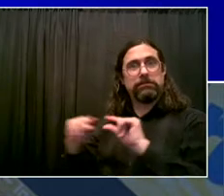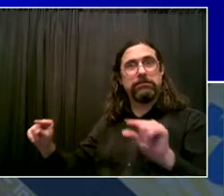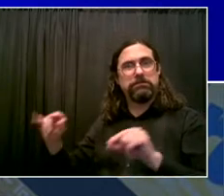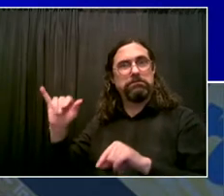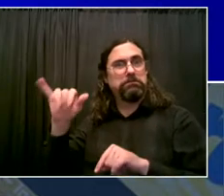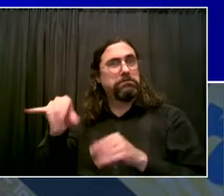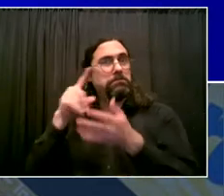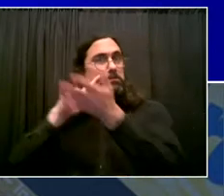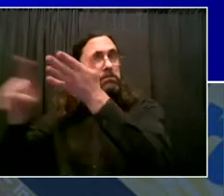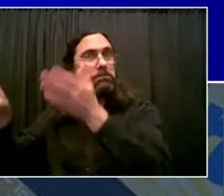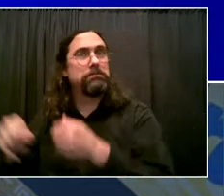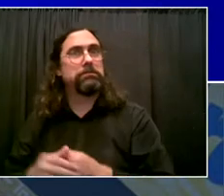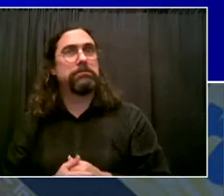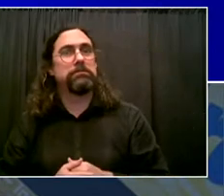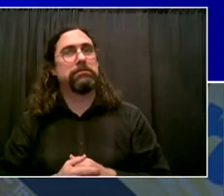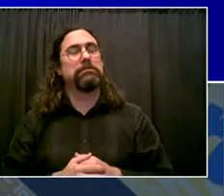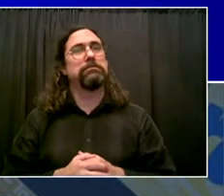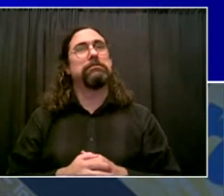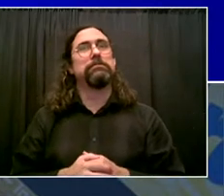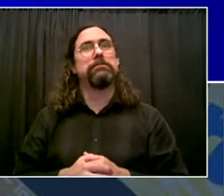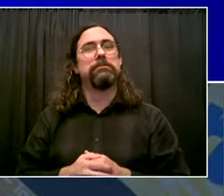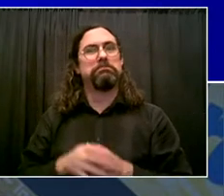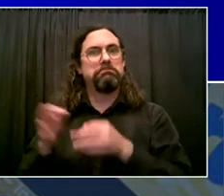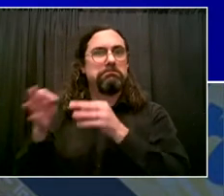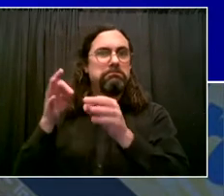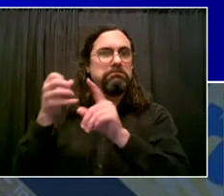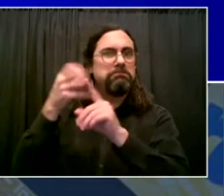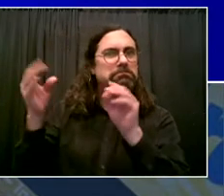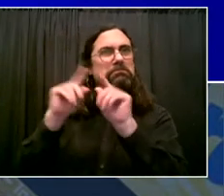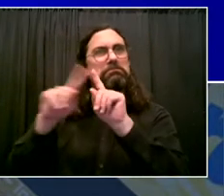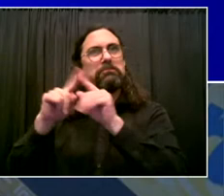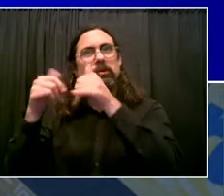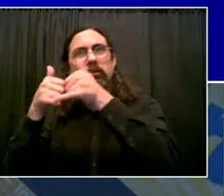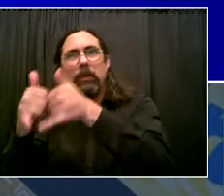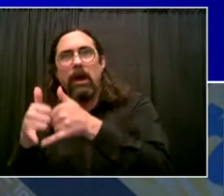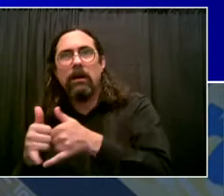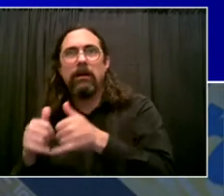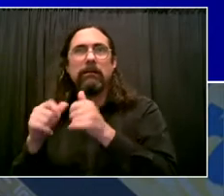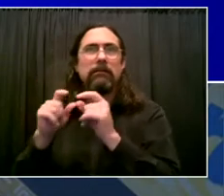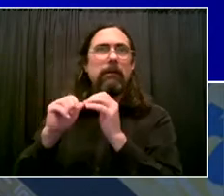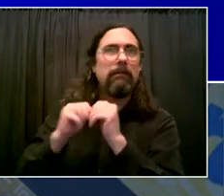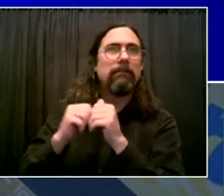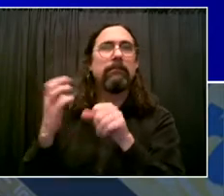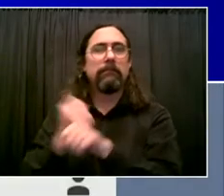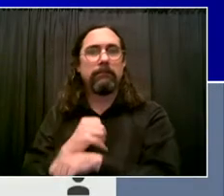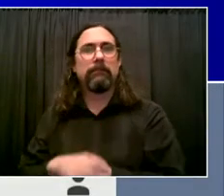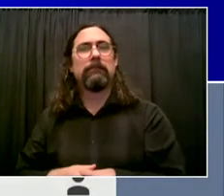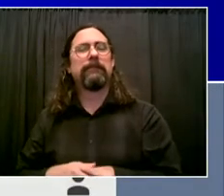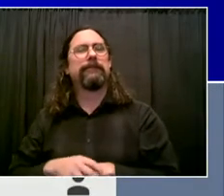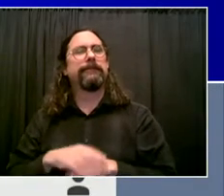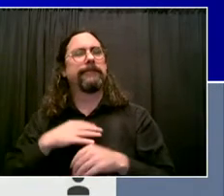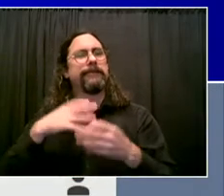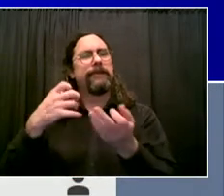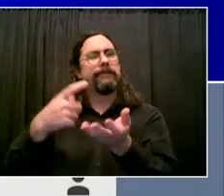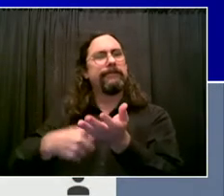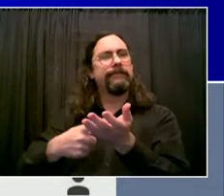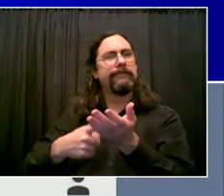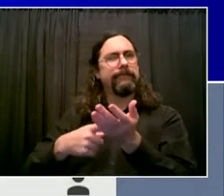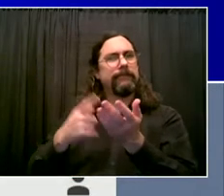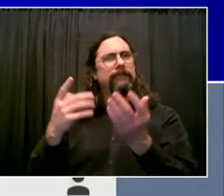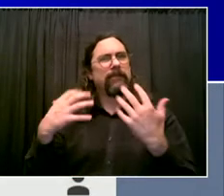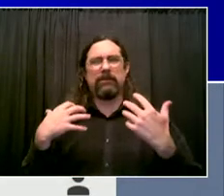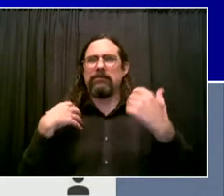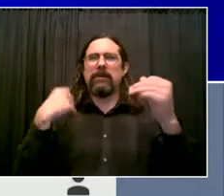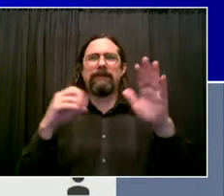we want to amplify it. We want to make it bigger. And so this morning, we have a big announcement about a citywide